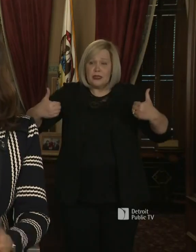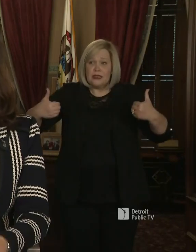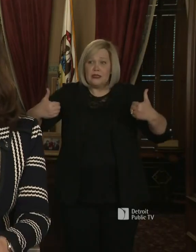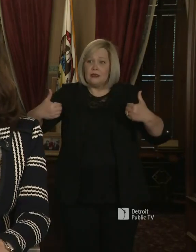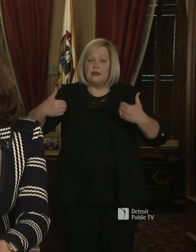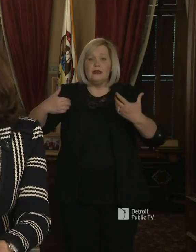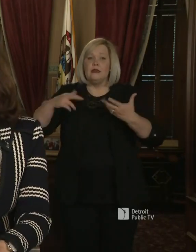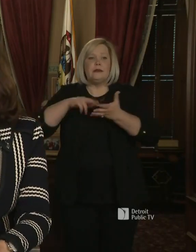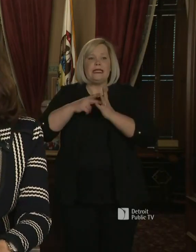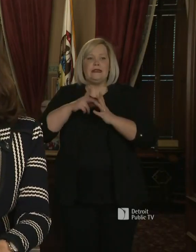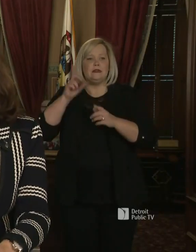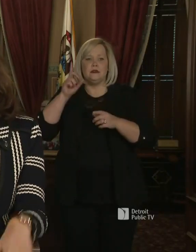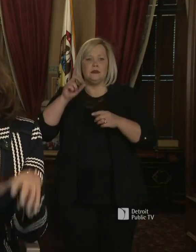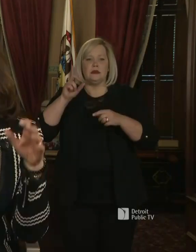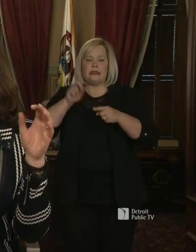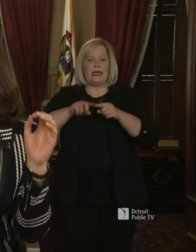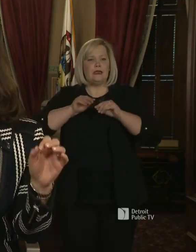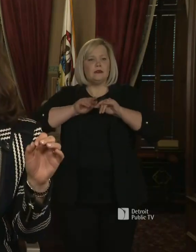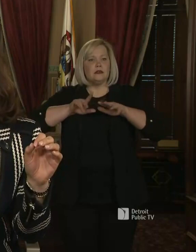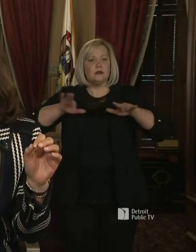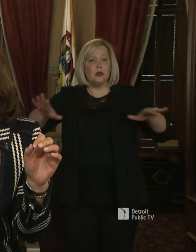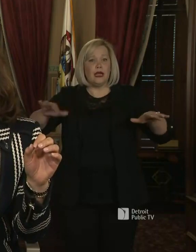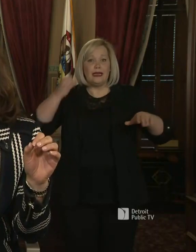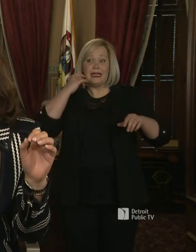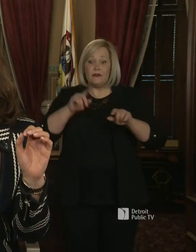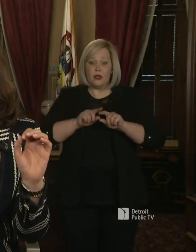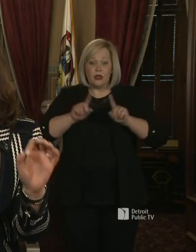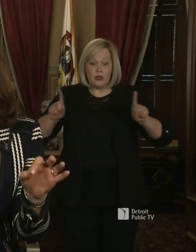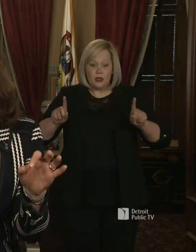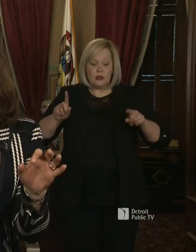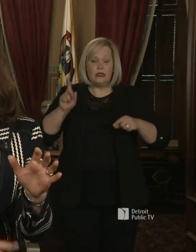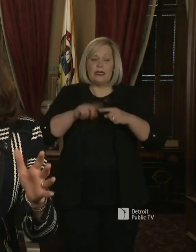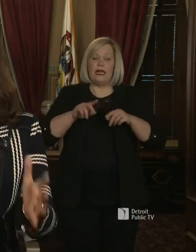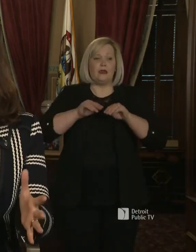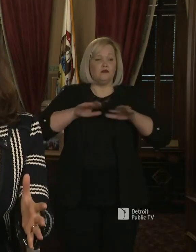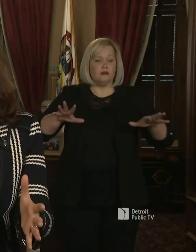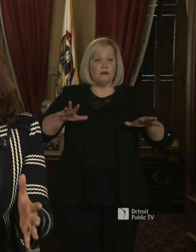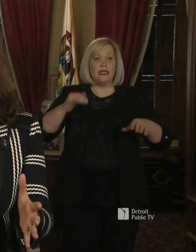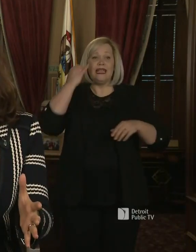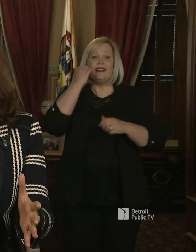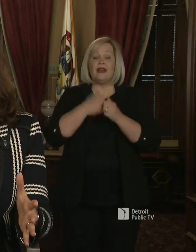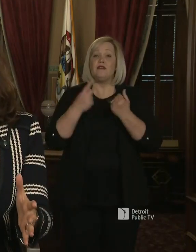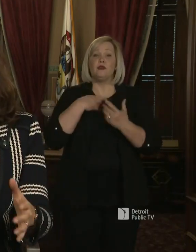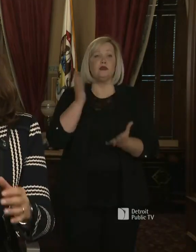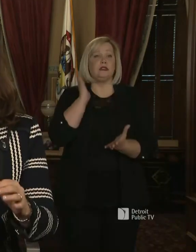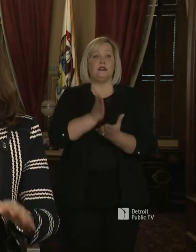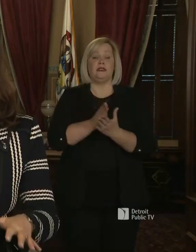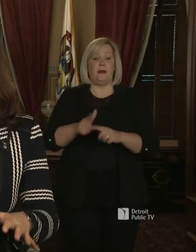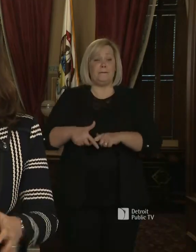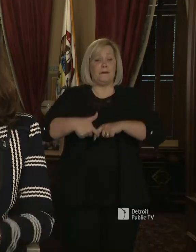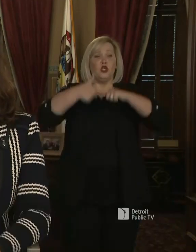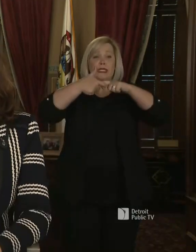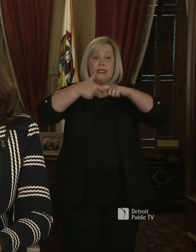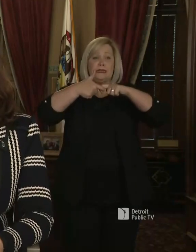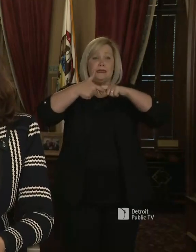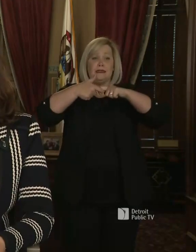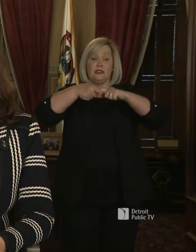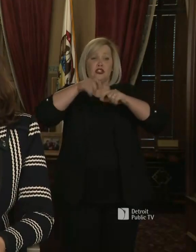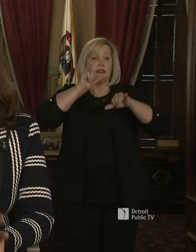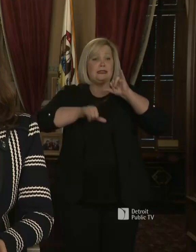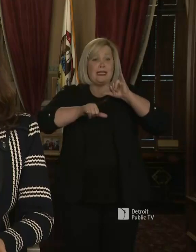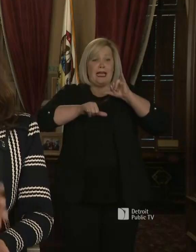virus. One scientist said if everyone would pause freeze in place for 14 days